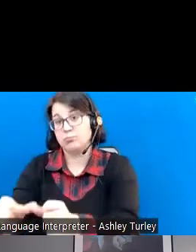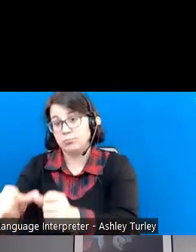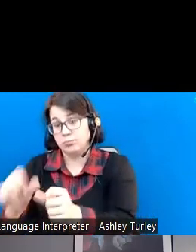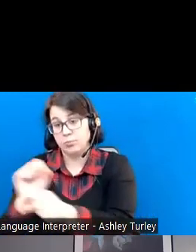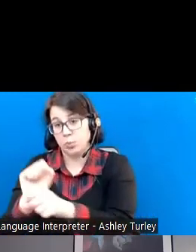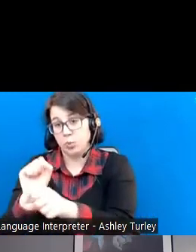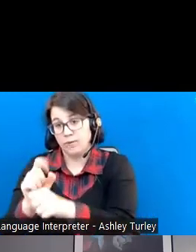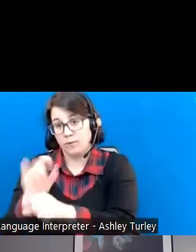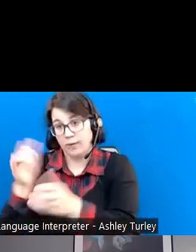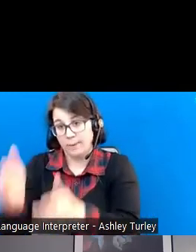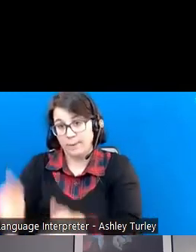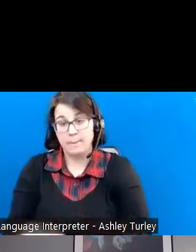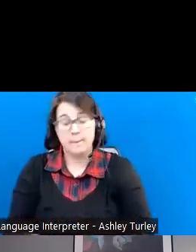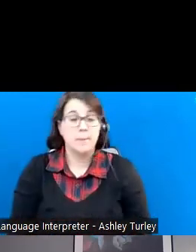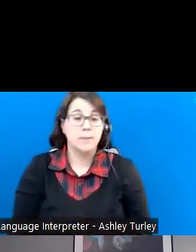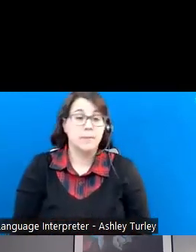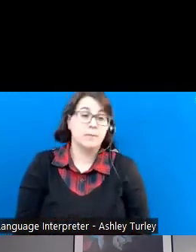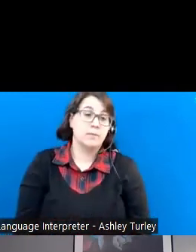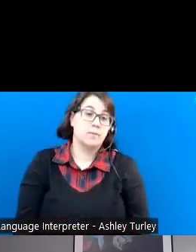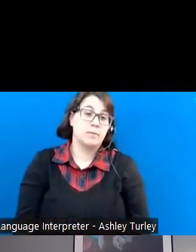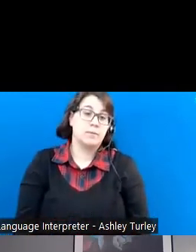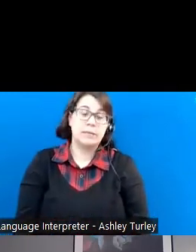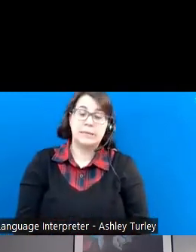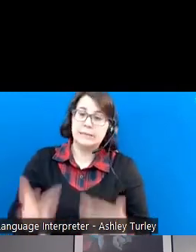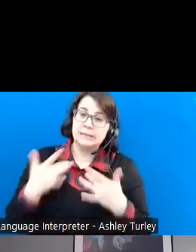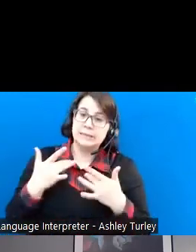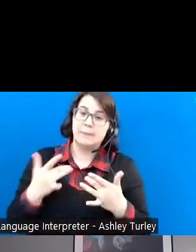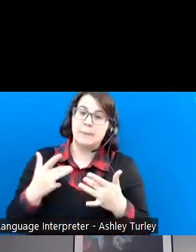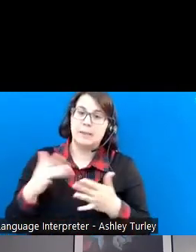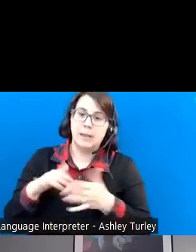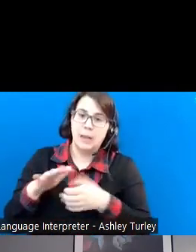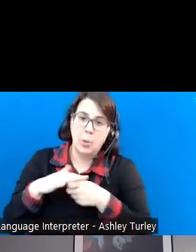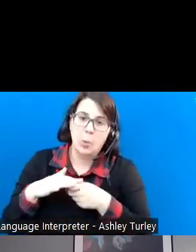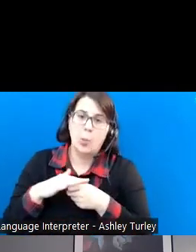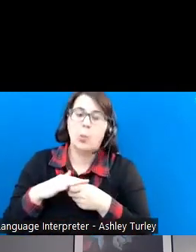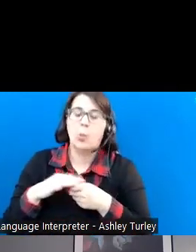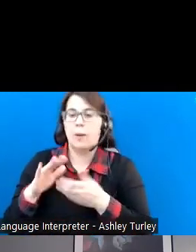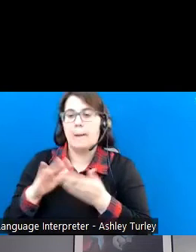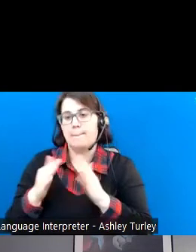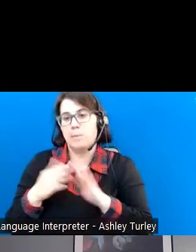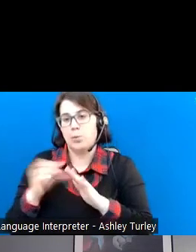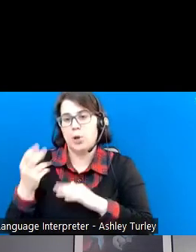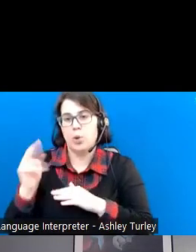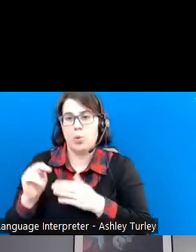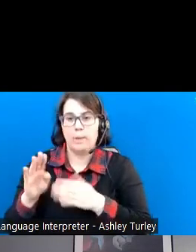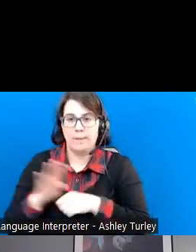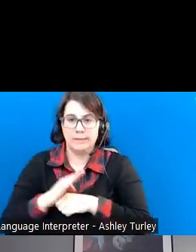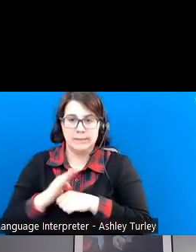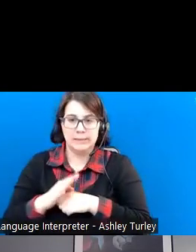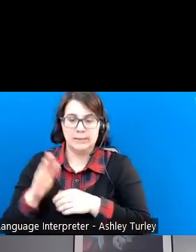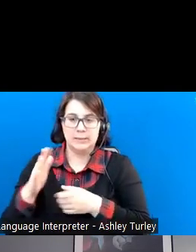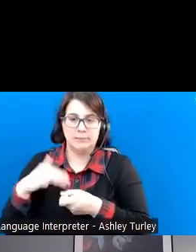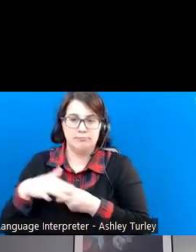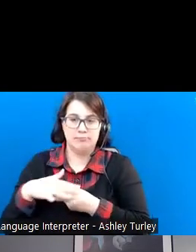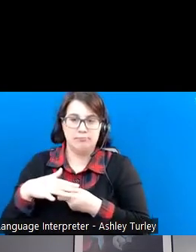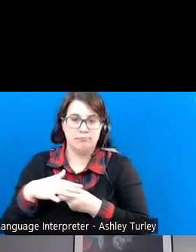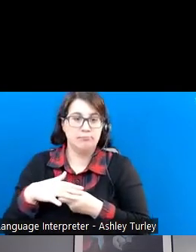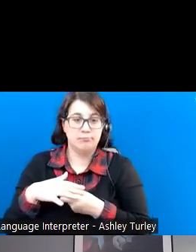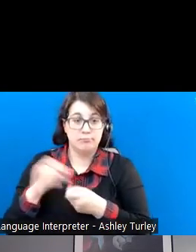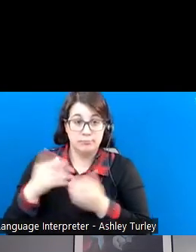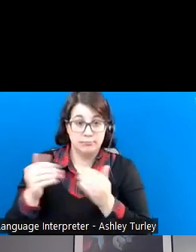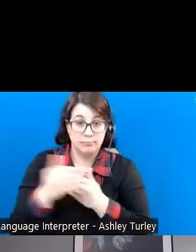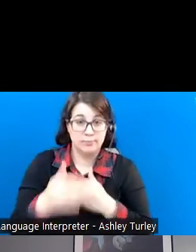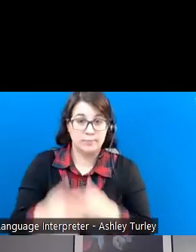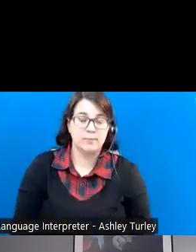And typically, these jobs are in our locally community-owned businesses, in our local community. Okay, Roxanne, we can go to the next slide.